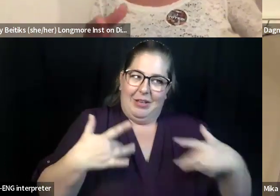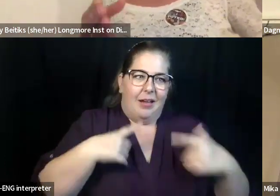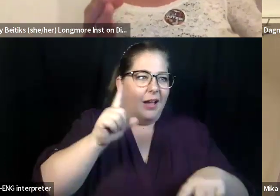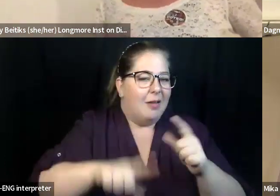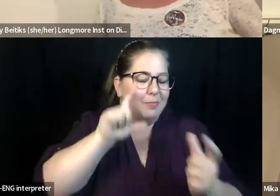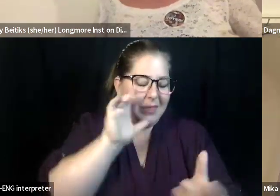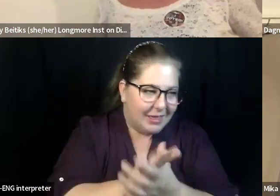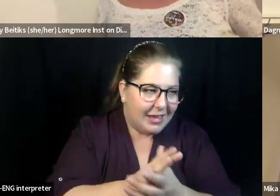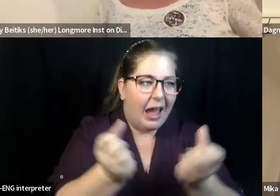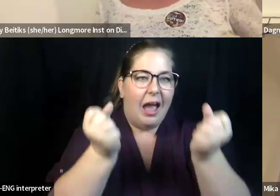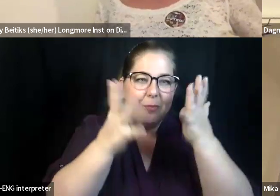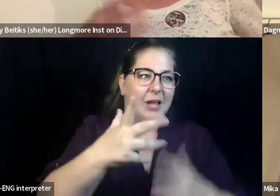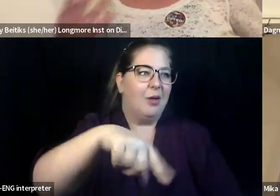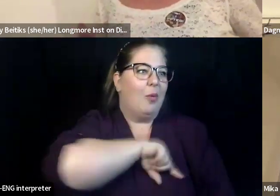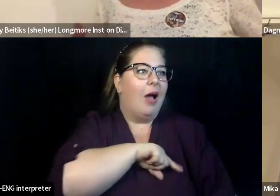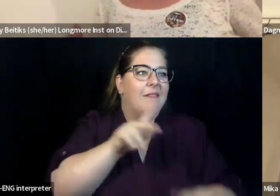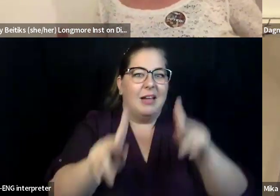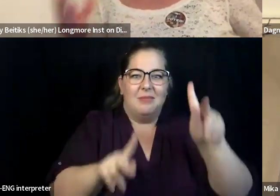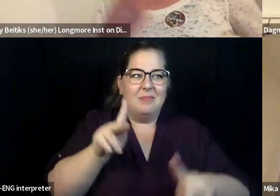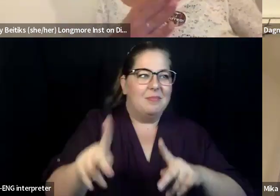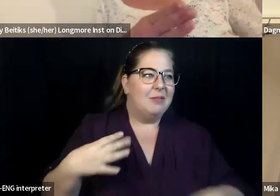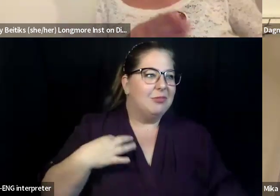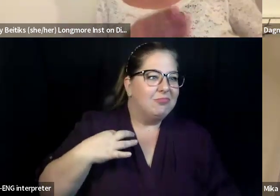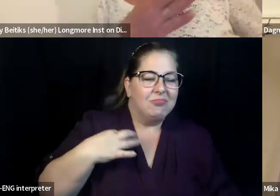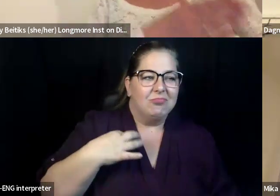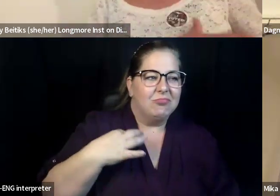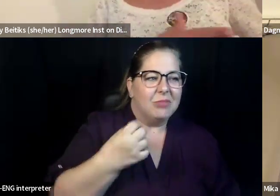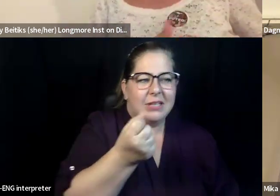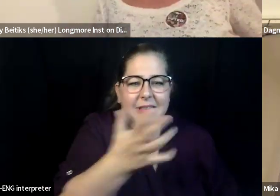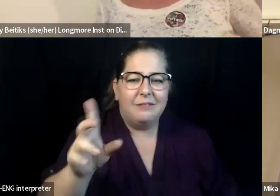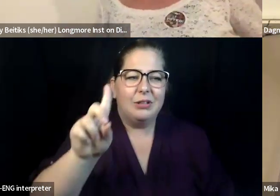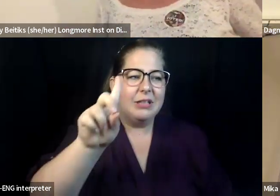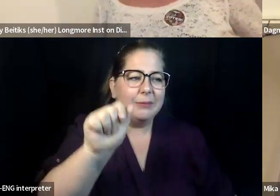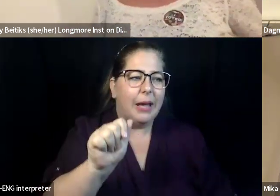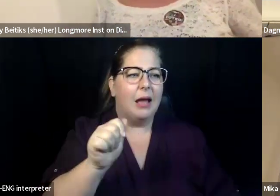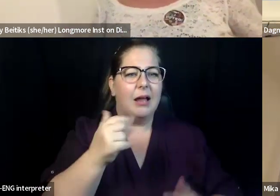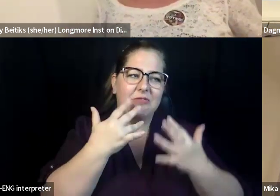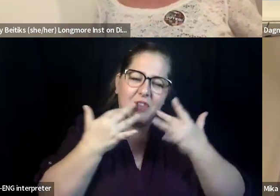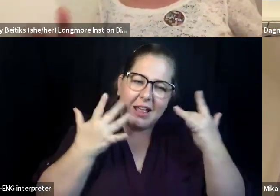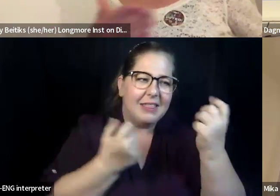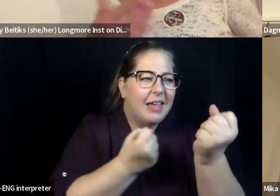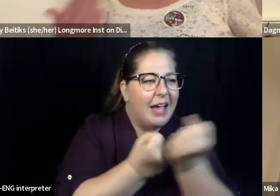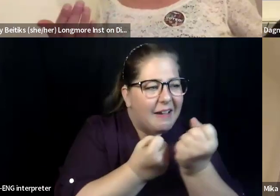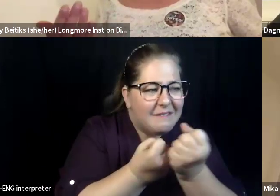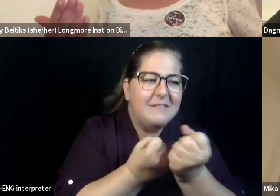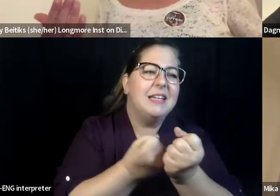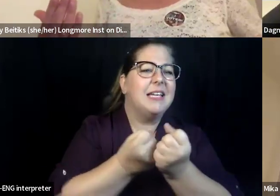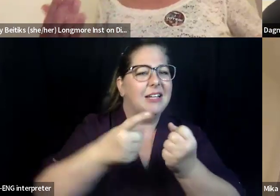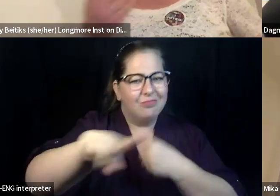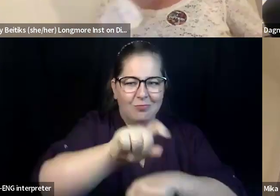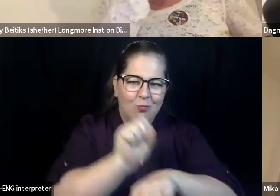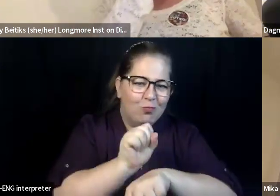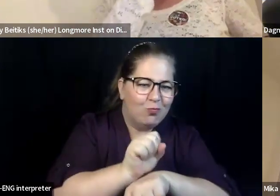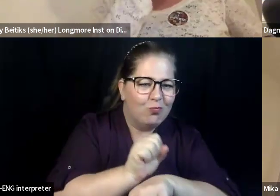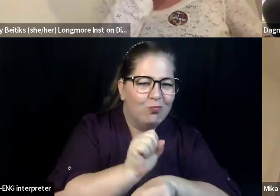few disability friendly, supportive places to work that are part-time or lower. Um, and even our own staffing model,